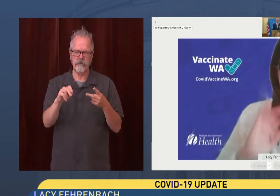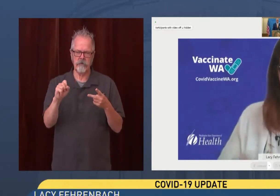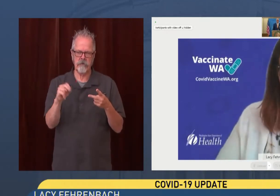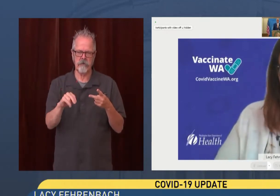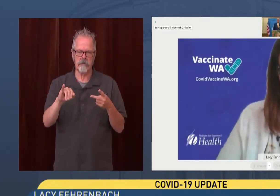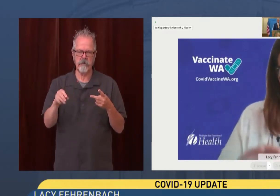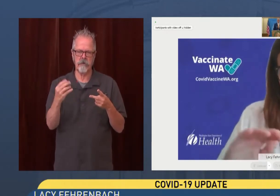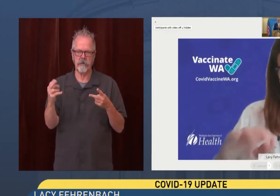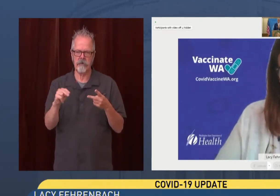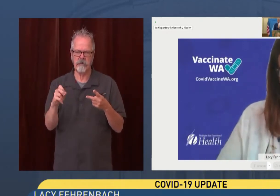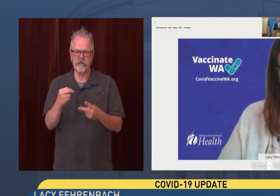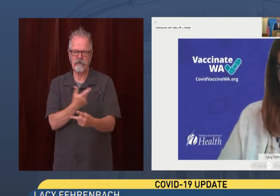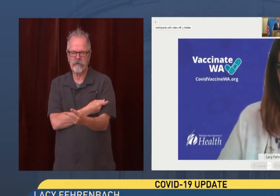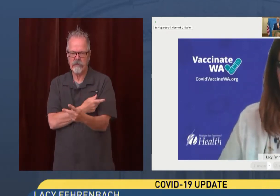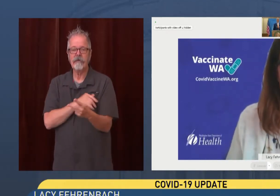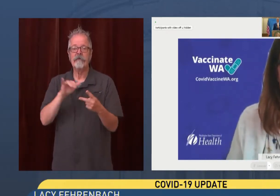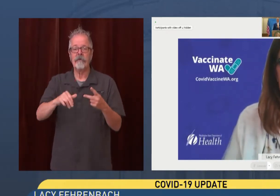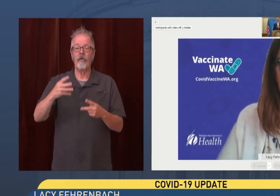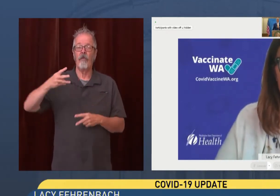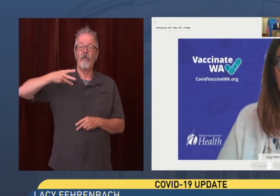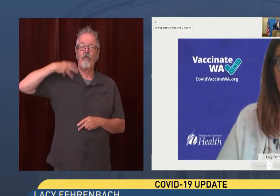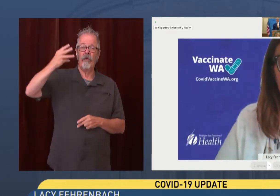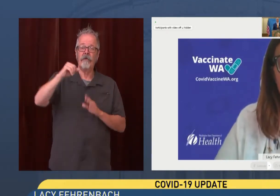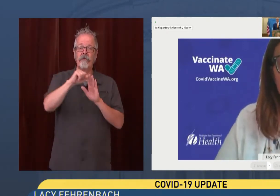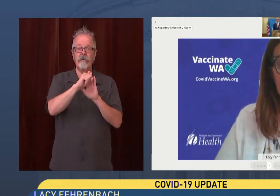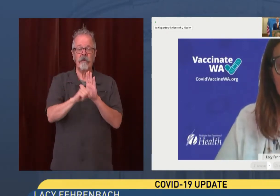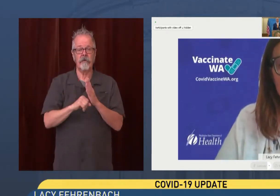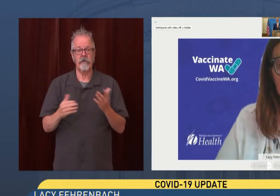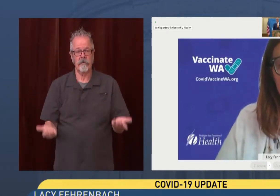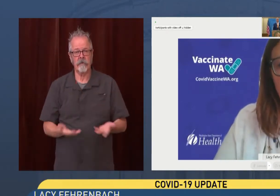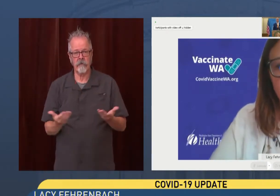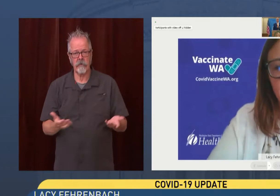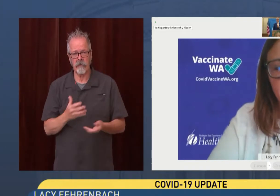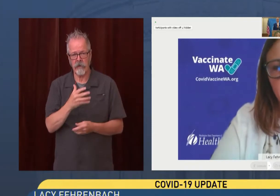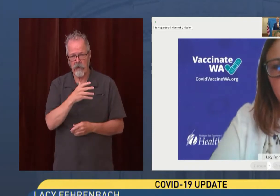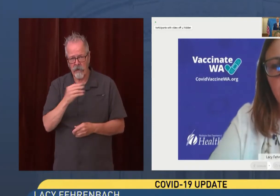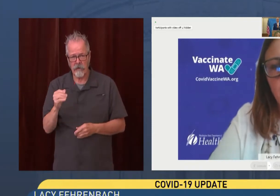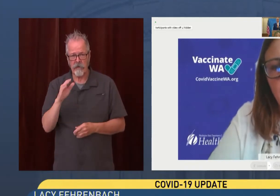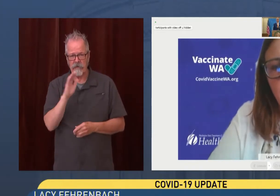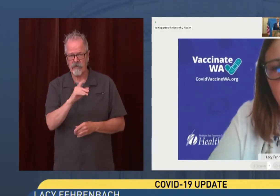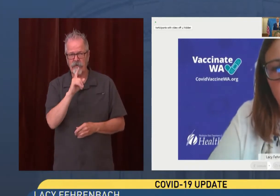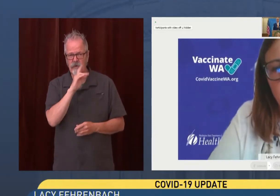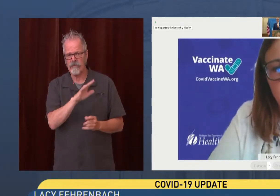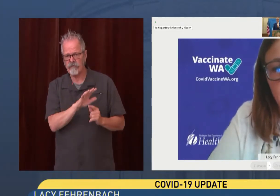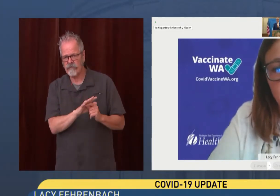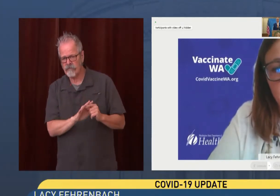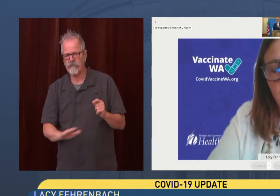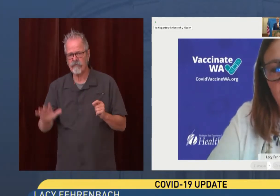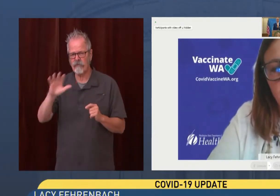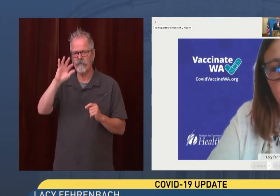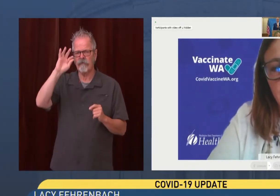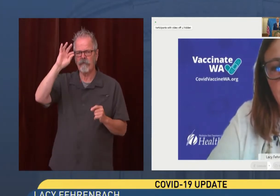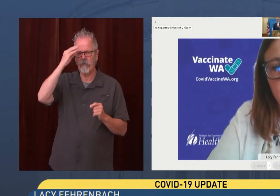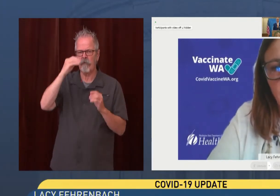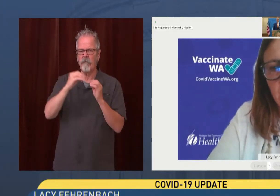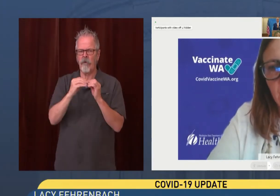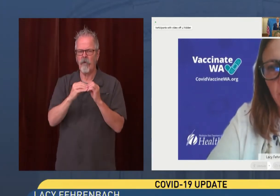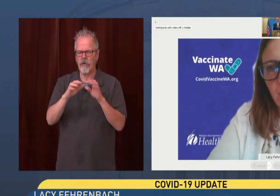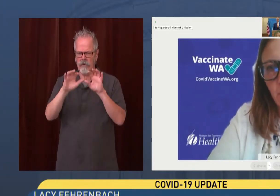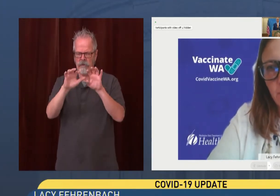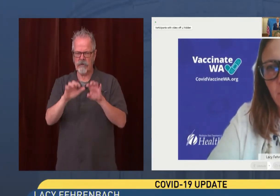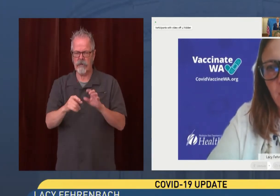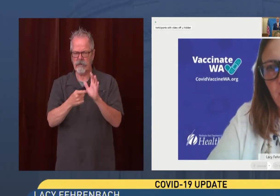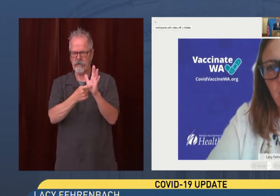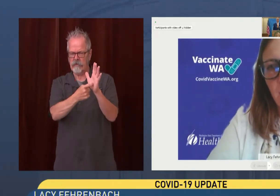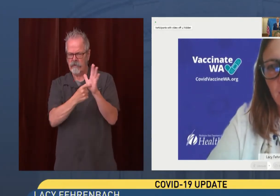around the state in Washington and federally has shifted to a demand system. Our providers are really